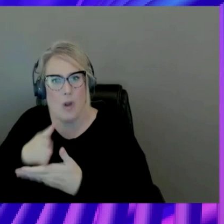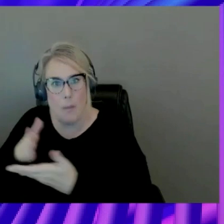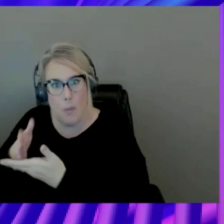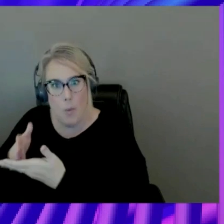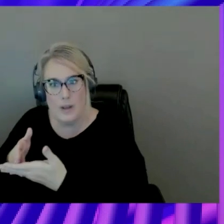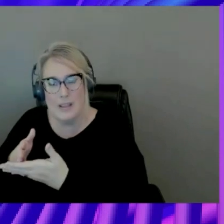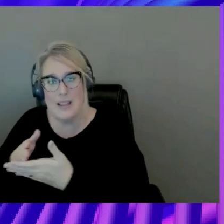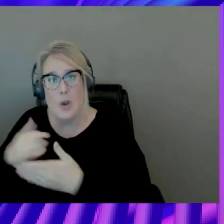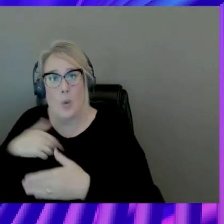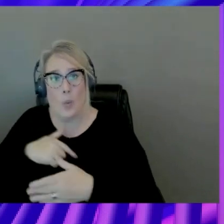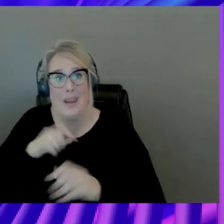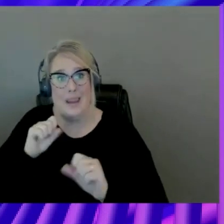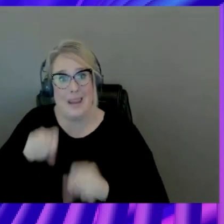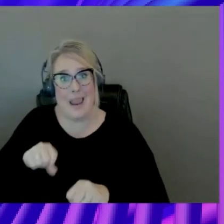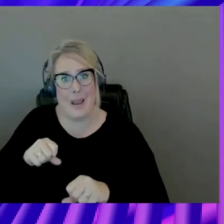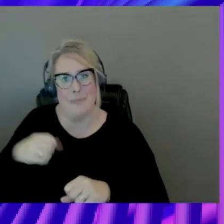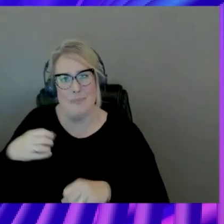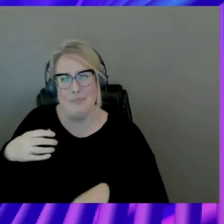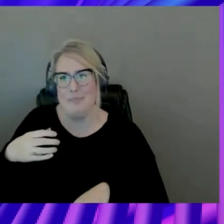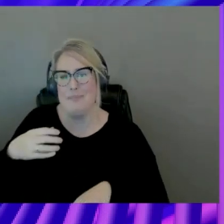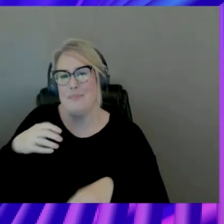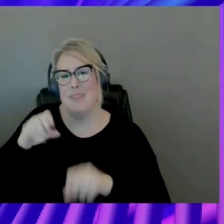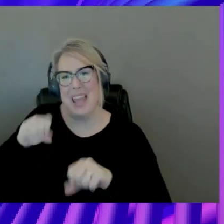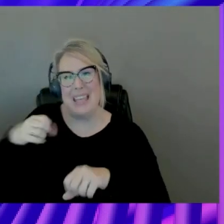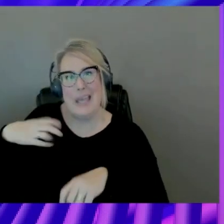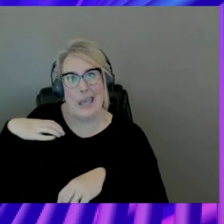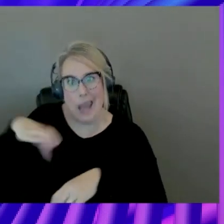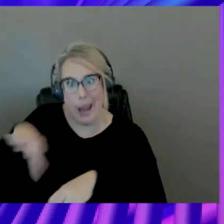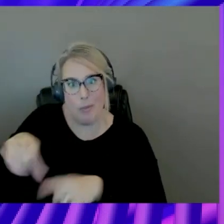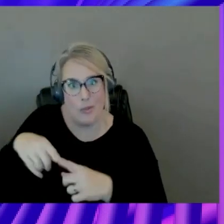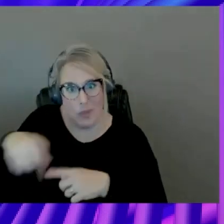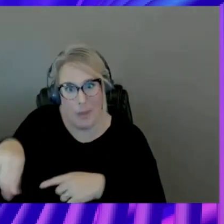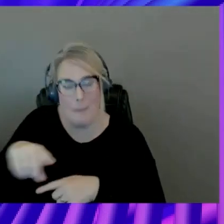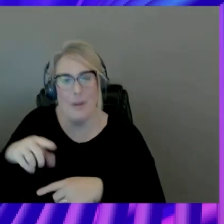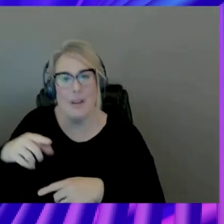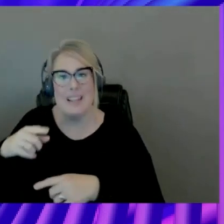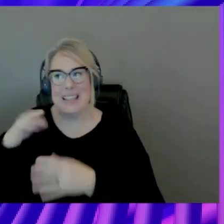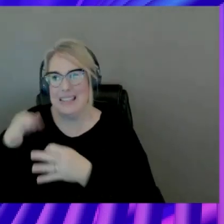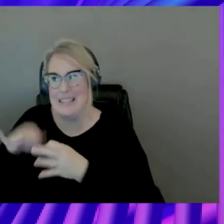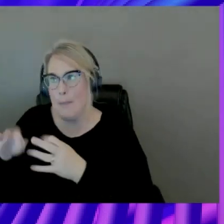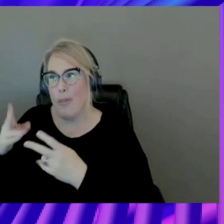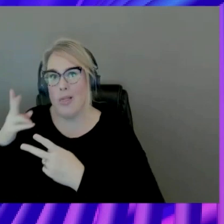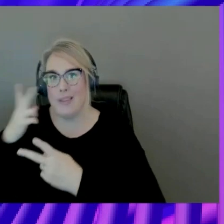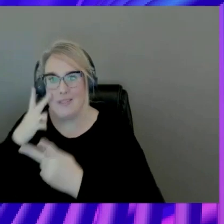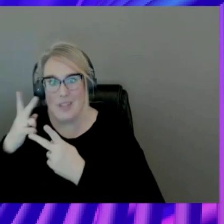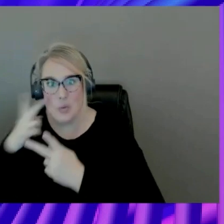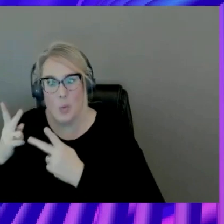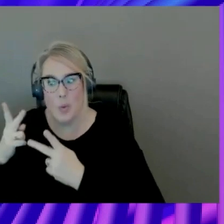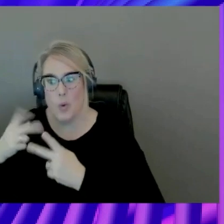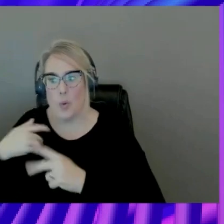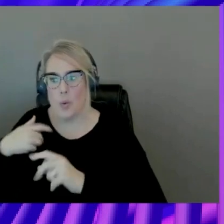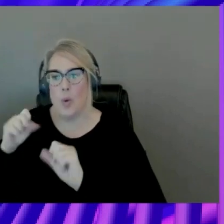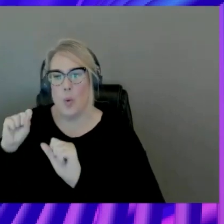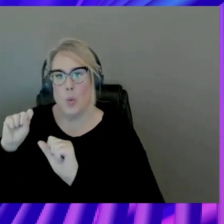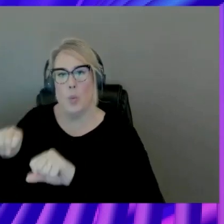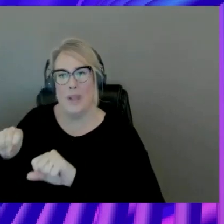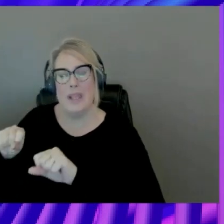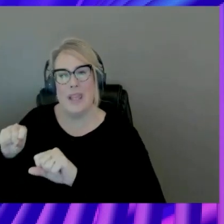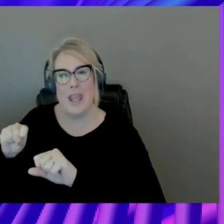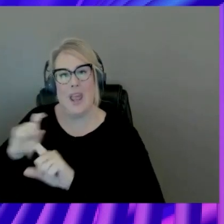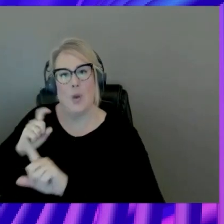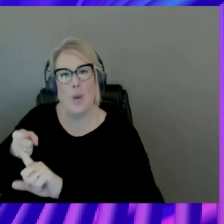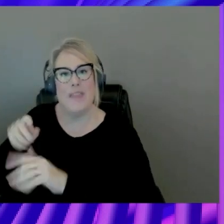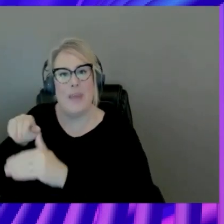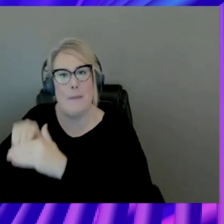we can talk about democratization. It's simple. It's visual. Now we can basically grant them access to the WIS portal, for